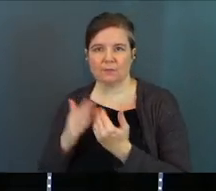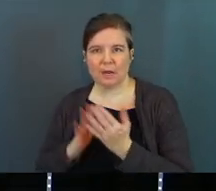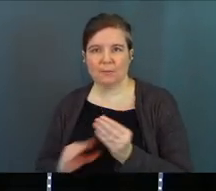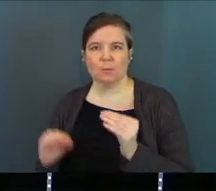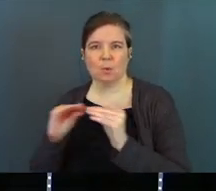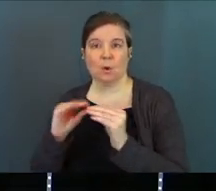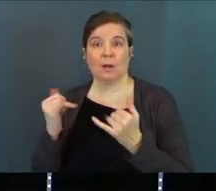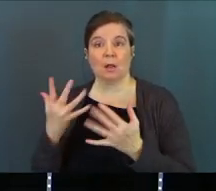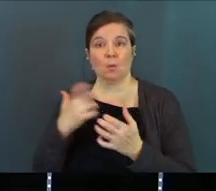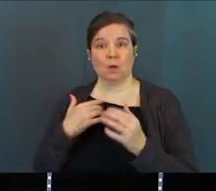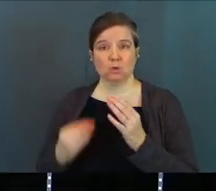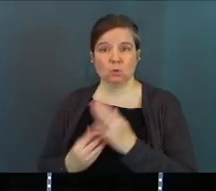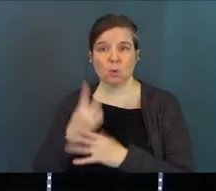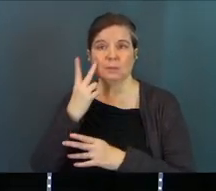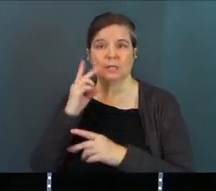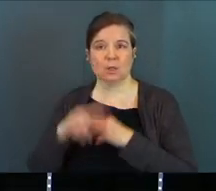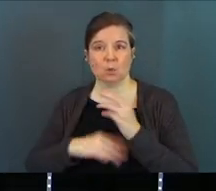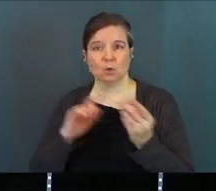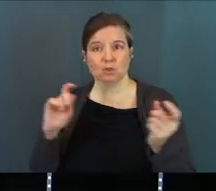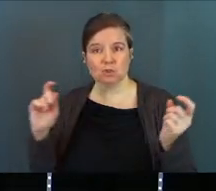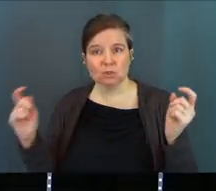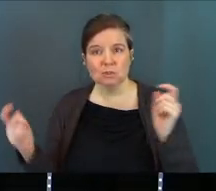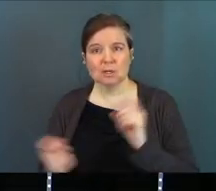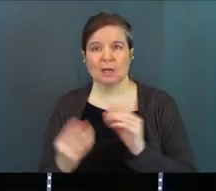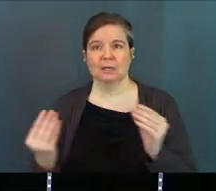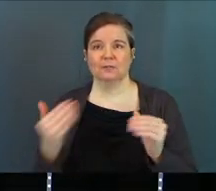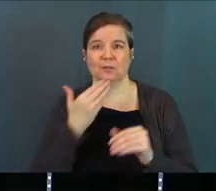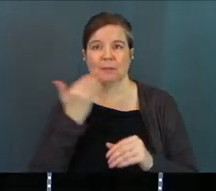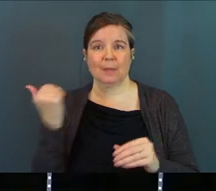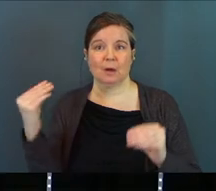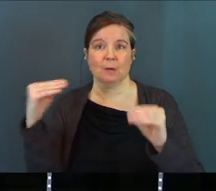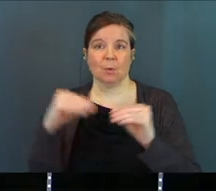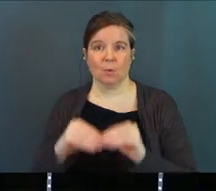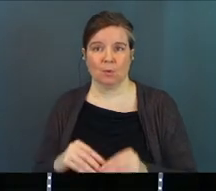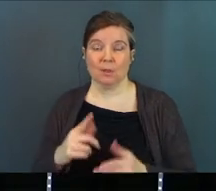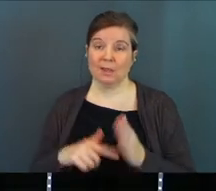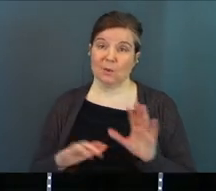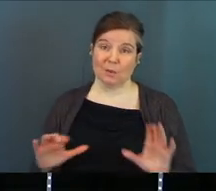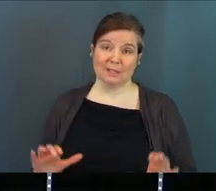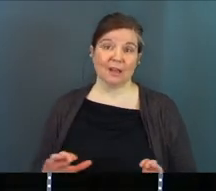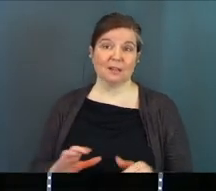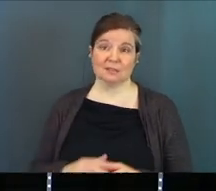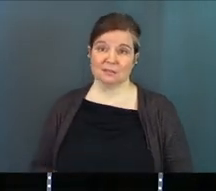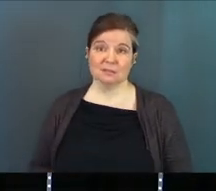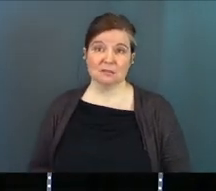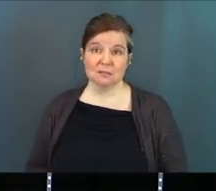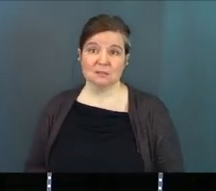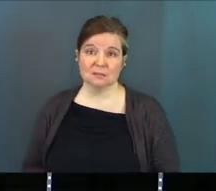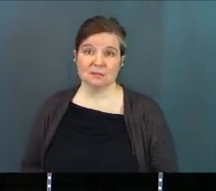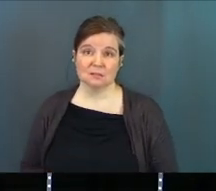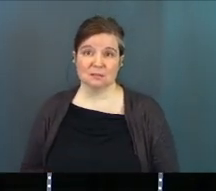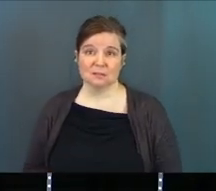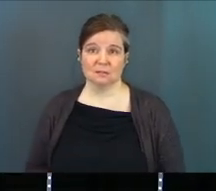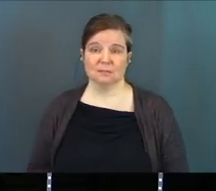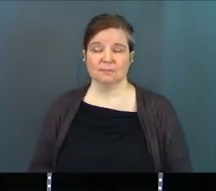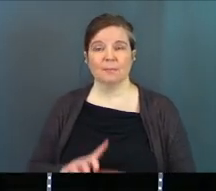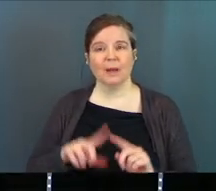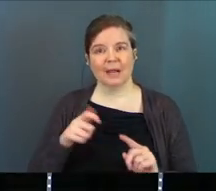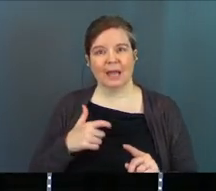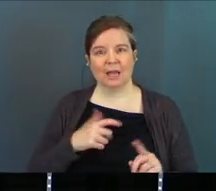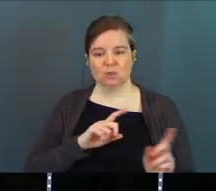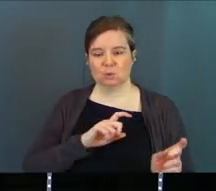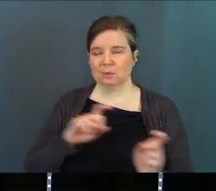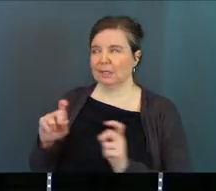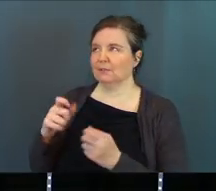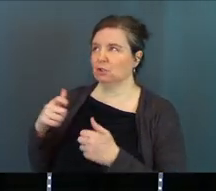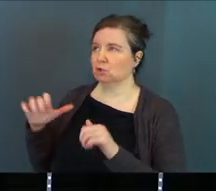neighbor more. Now you want to grow and see this world change for the better more. That's what He does, but I had to give